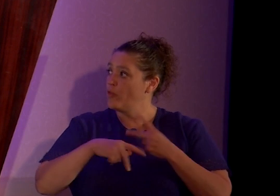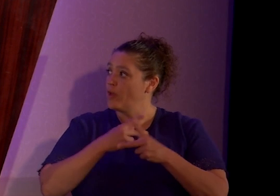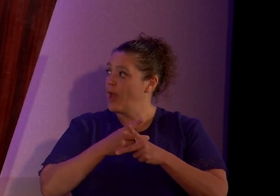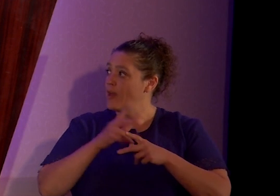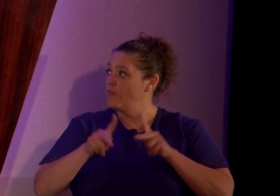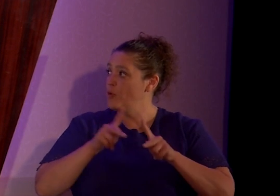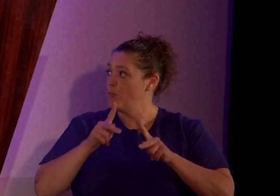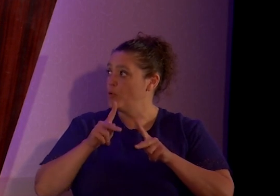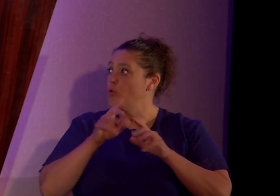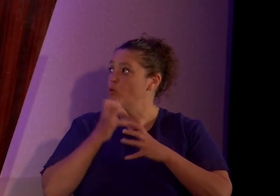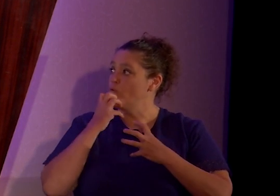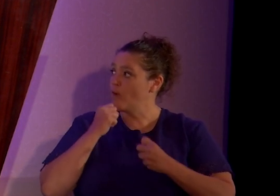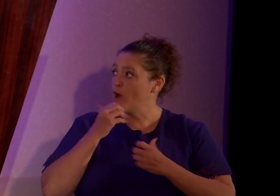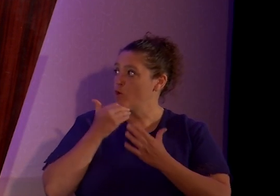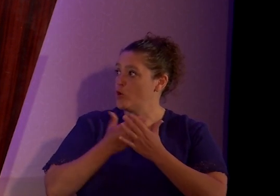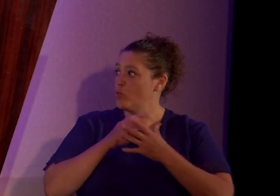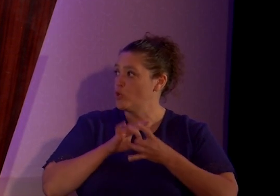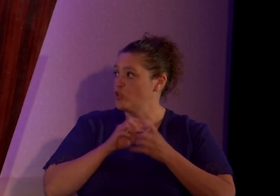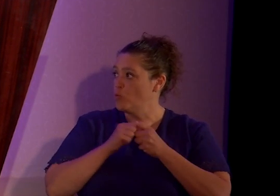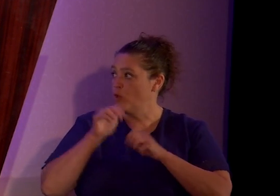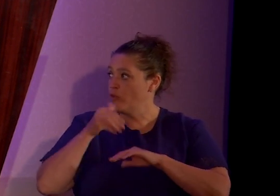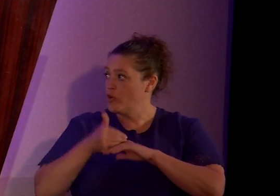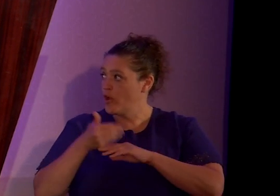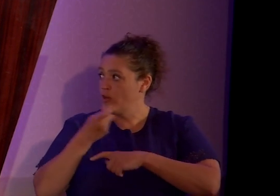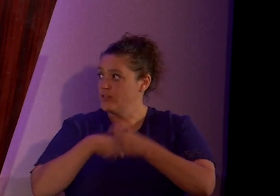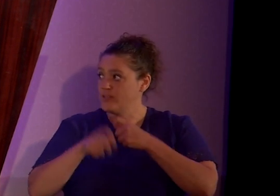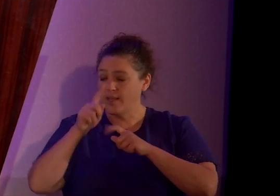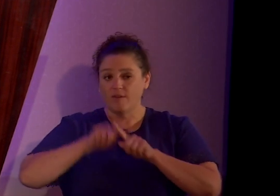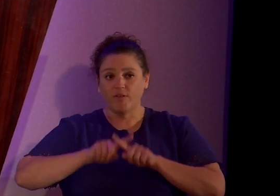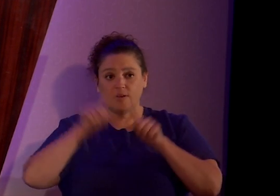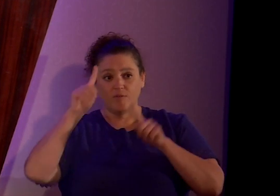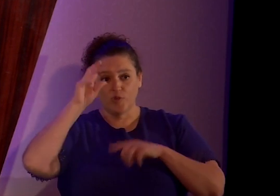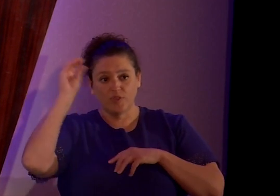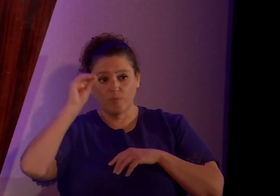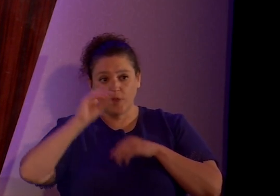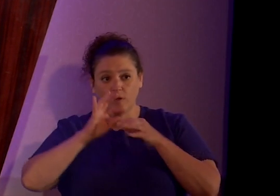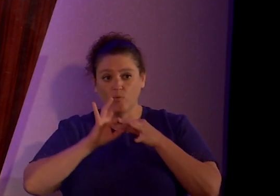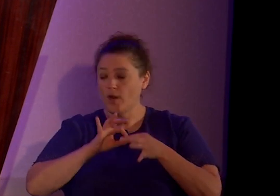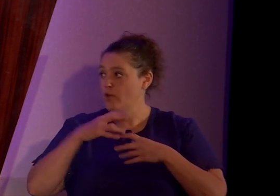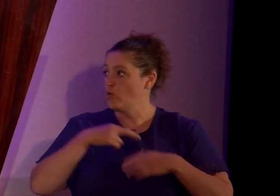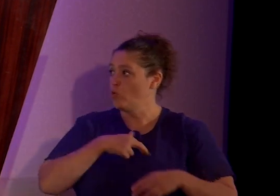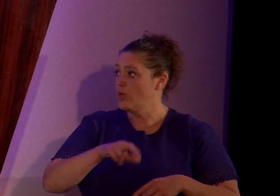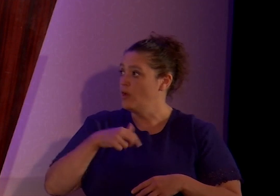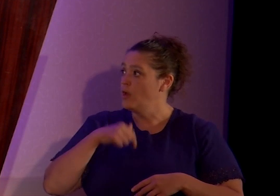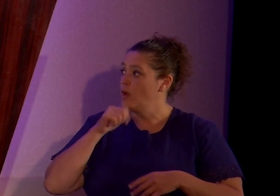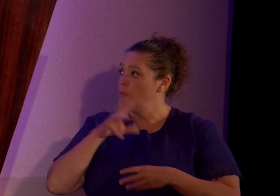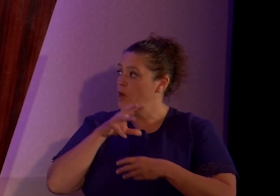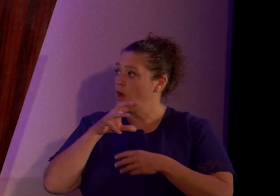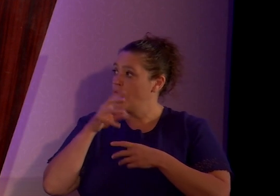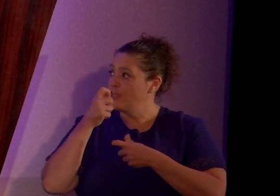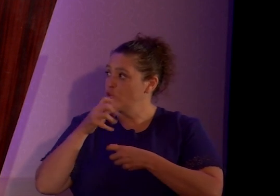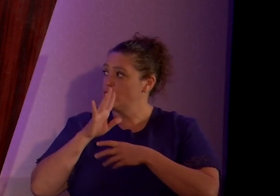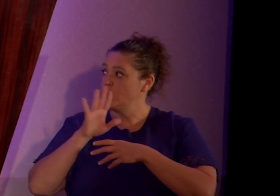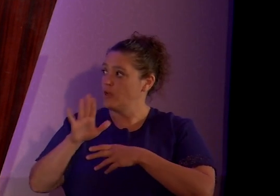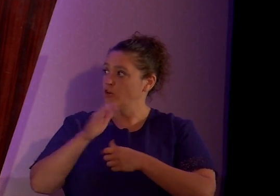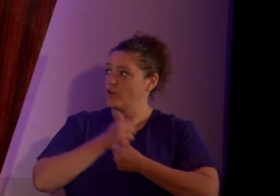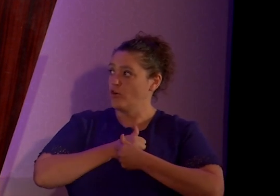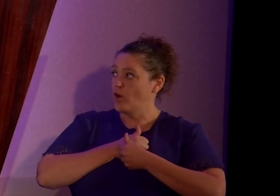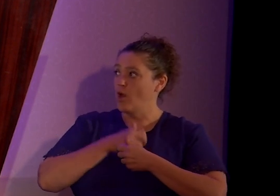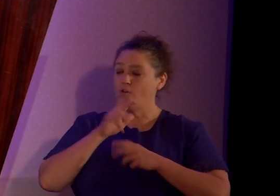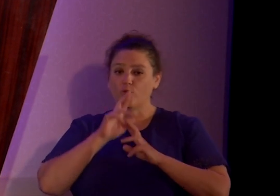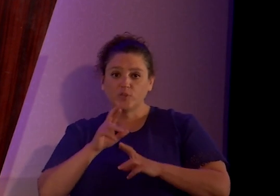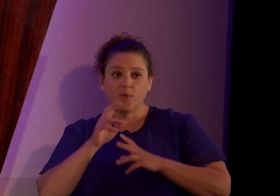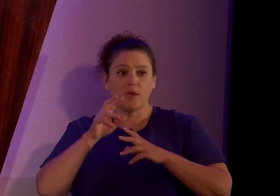value a good relationship with their daughter over a difference of opinion about religion. I'm not interested in your conditional love, respect, or pride.